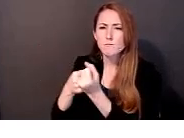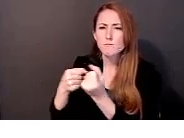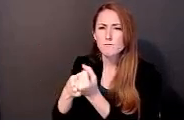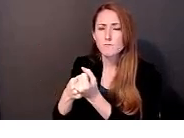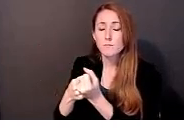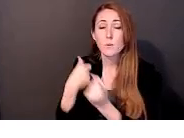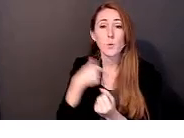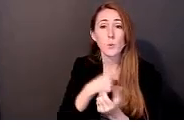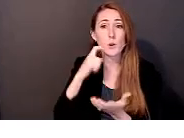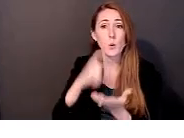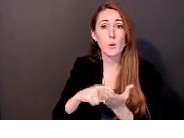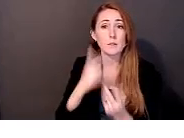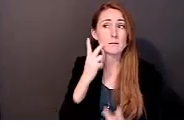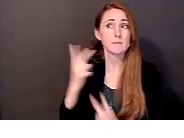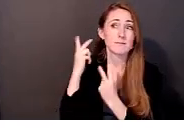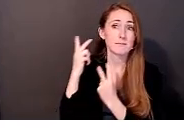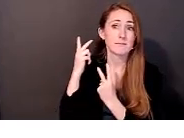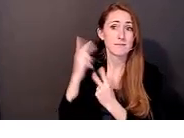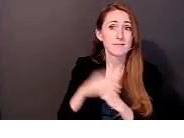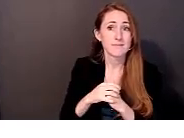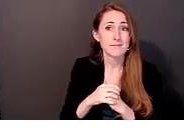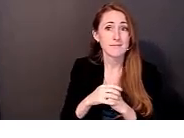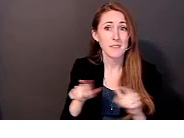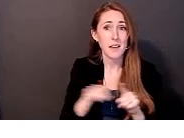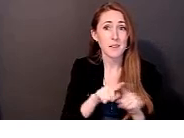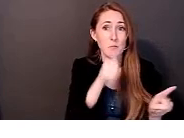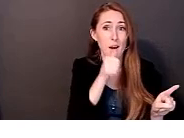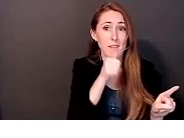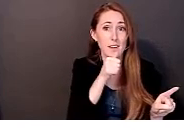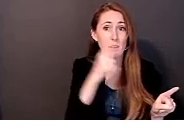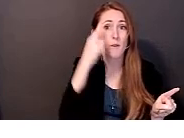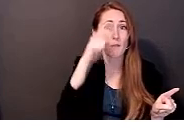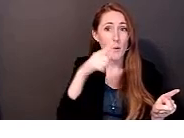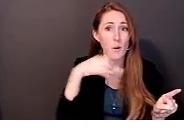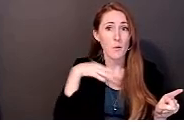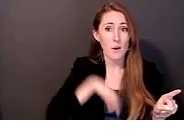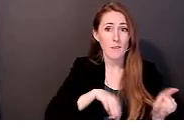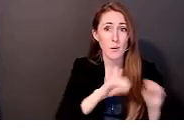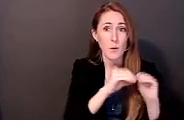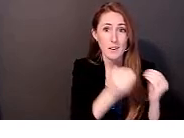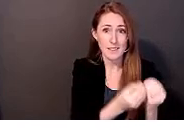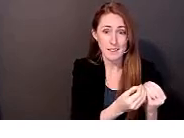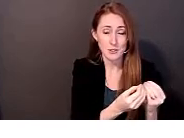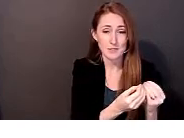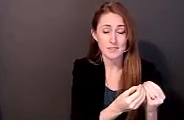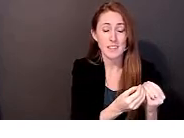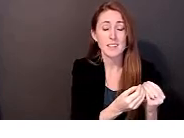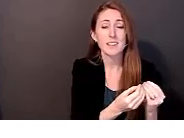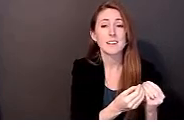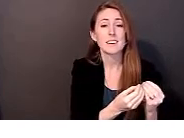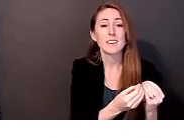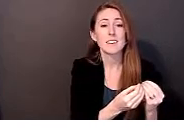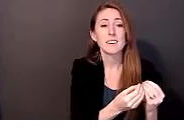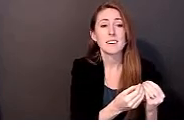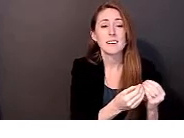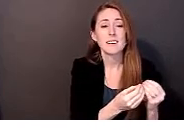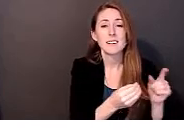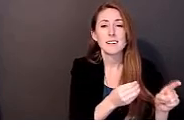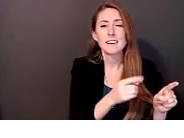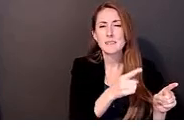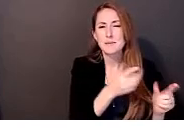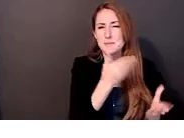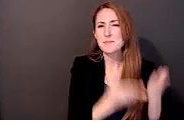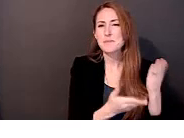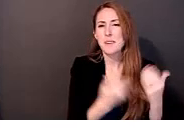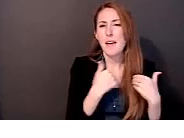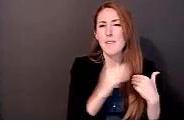retrospect that as a private, meaning for-profit organization, that first organization is likely to have its own